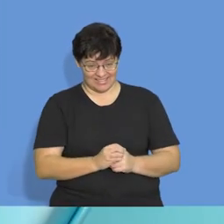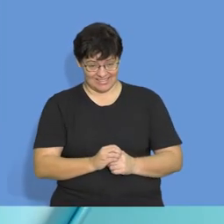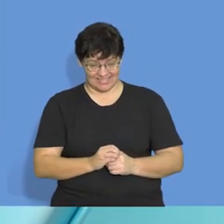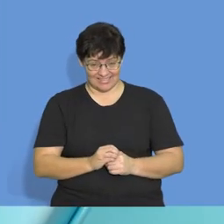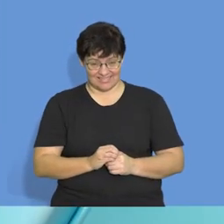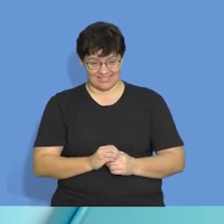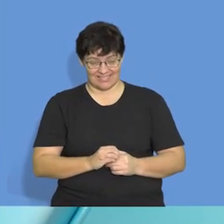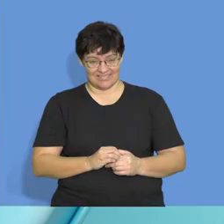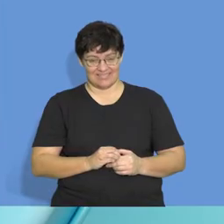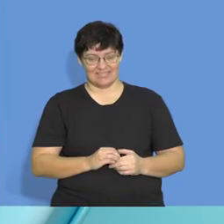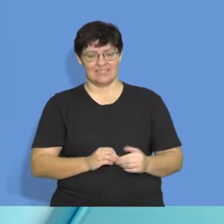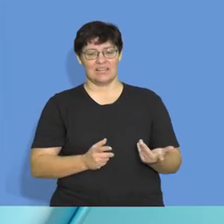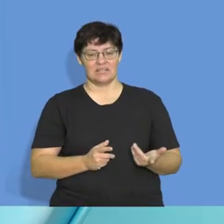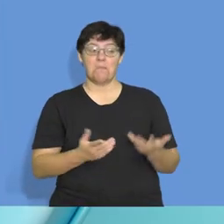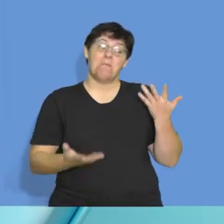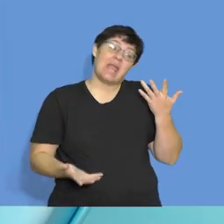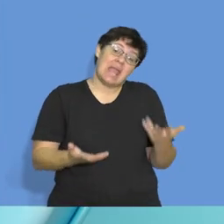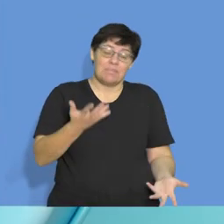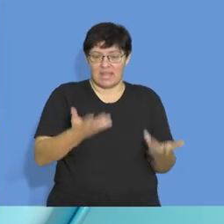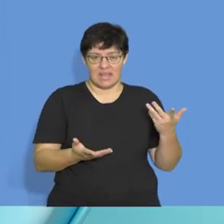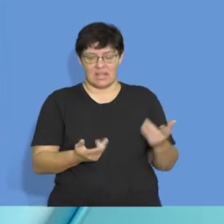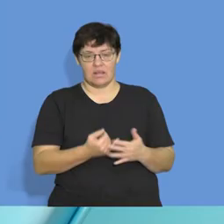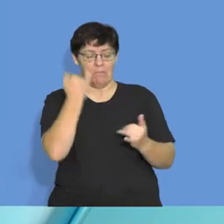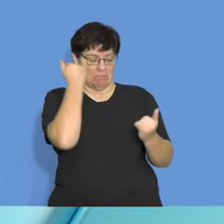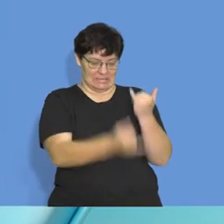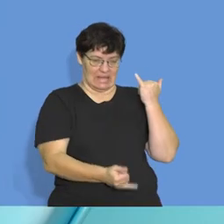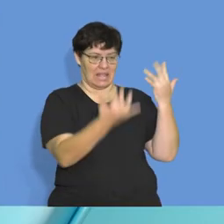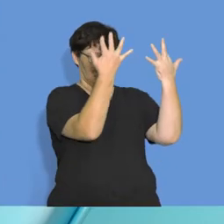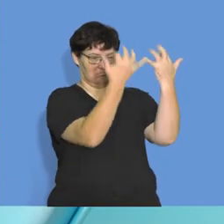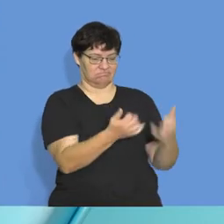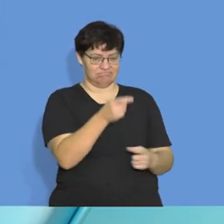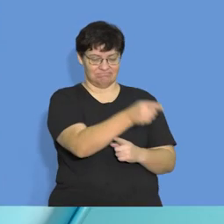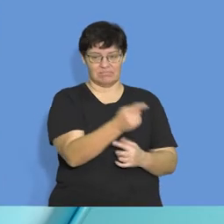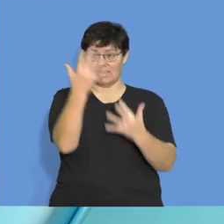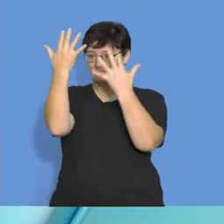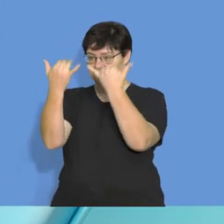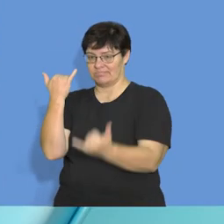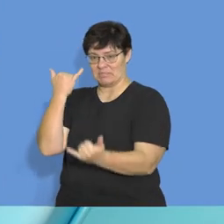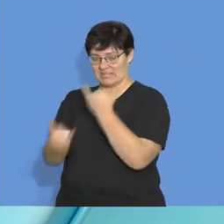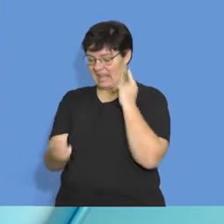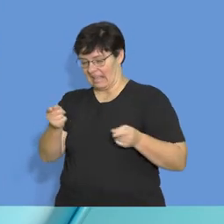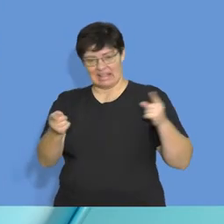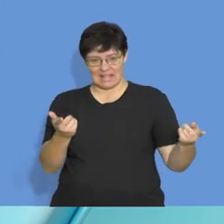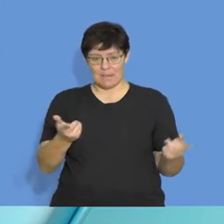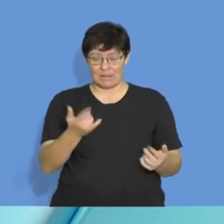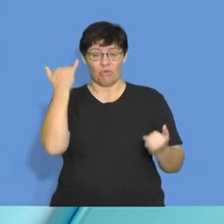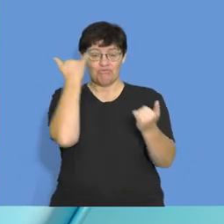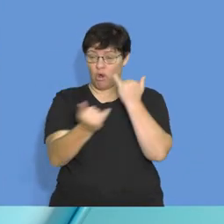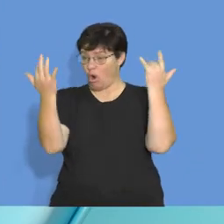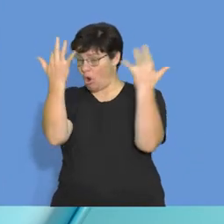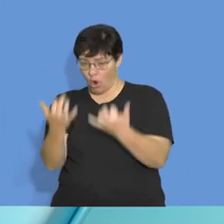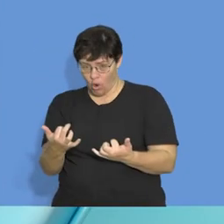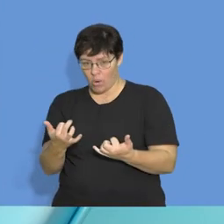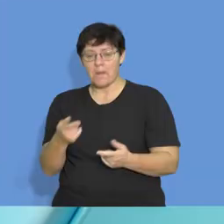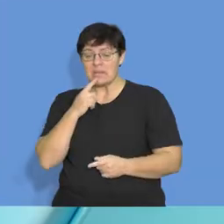That per chance, if you make an error in your calculation, but you use that incorrect calculation to justify